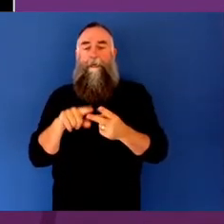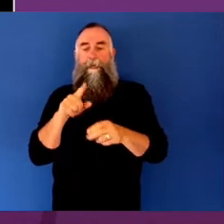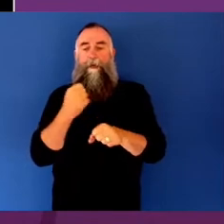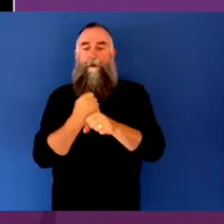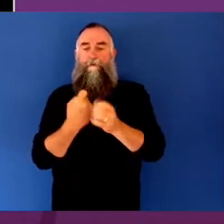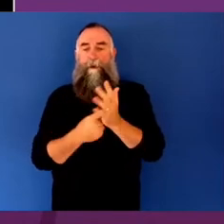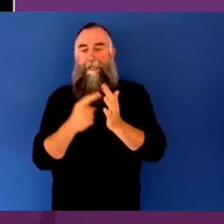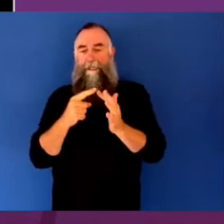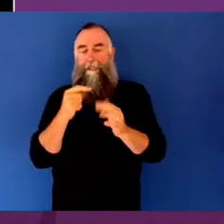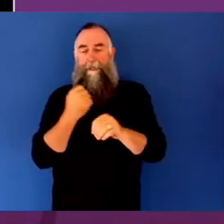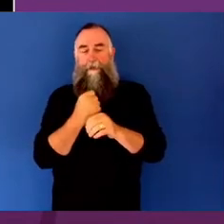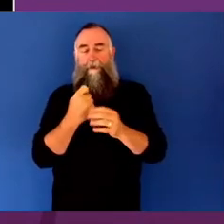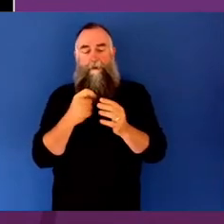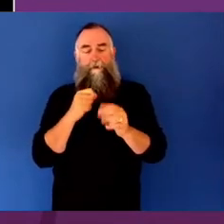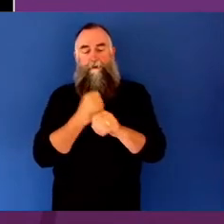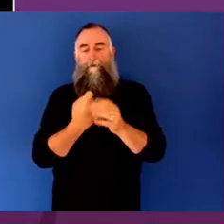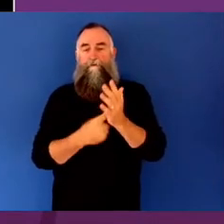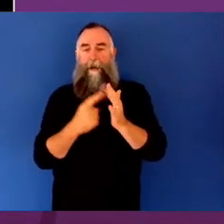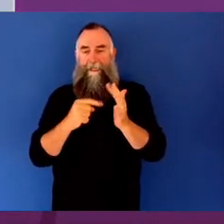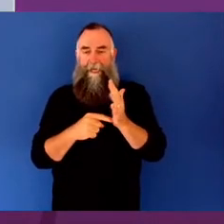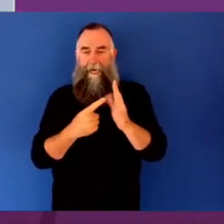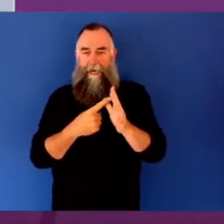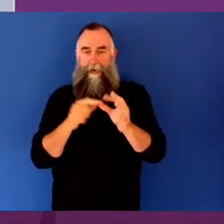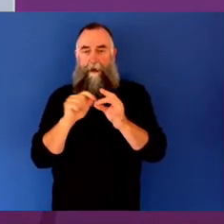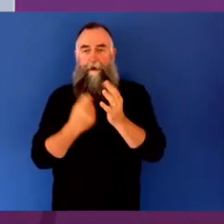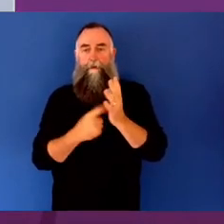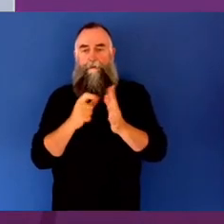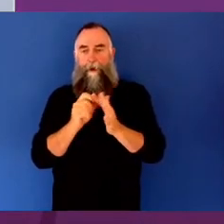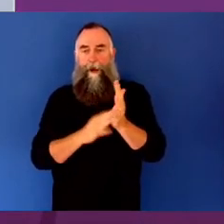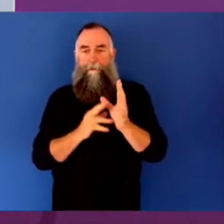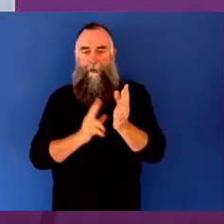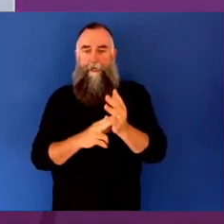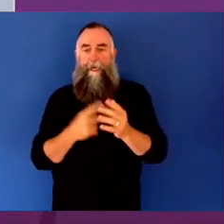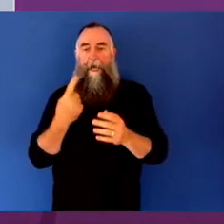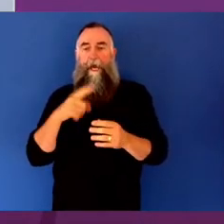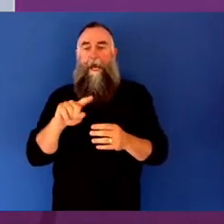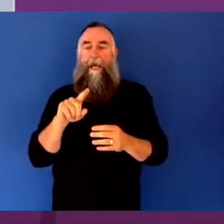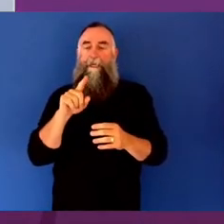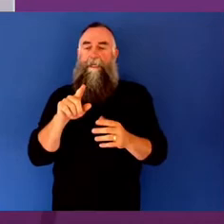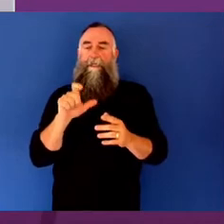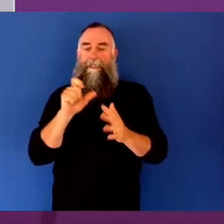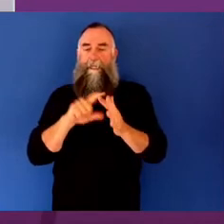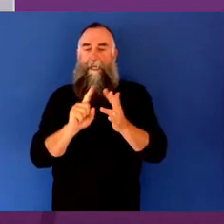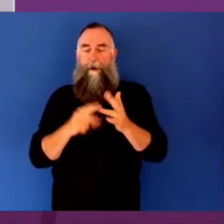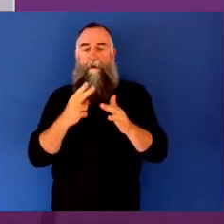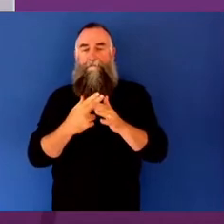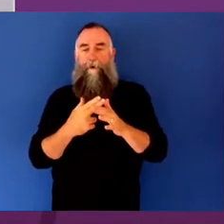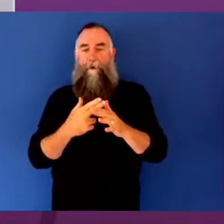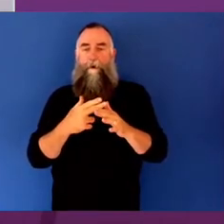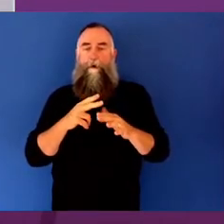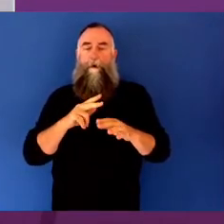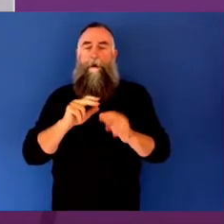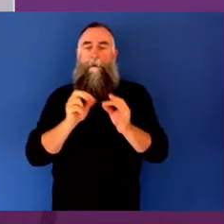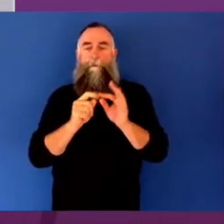CEO of Beyond Blue, Georgie Harmon. And the CEO of the Australia Council, Adrian Collette AM.